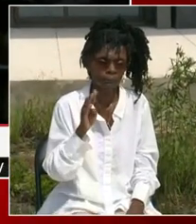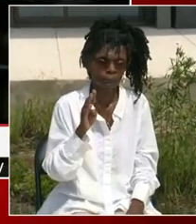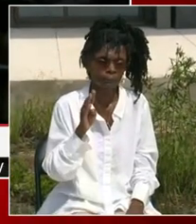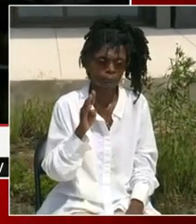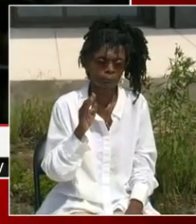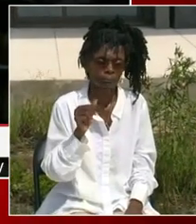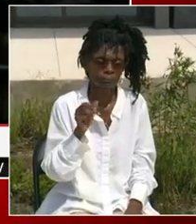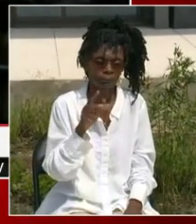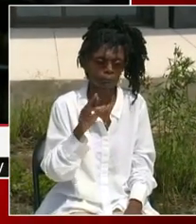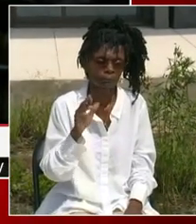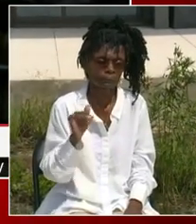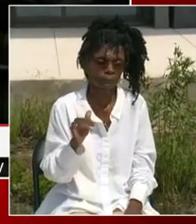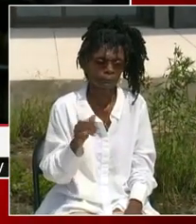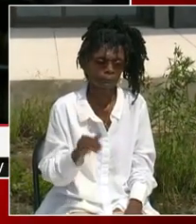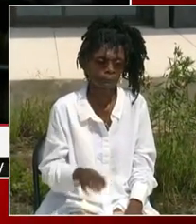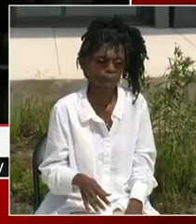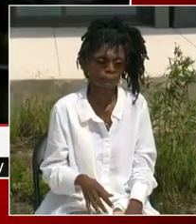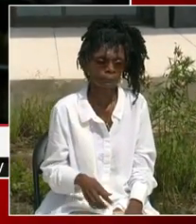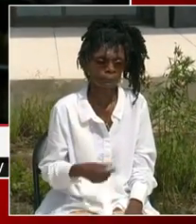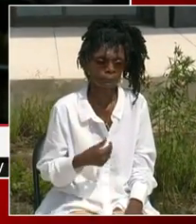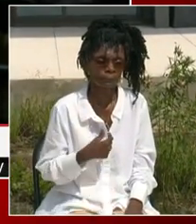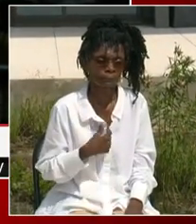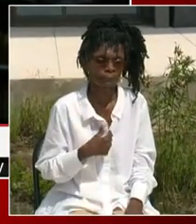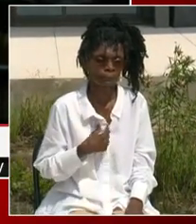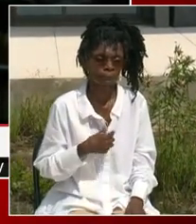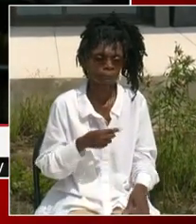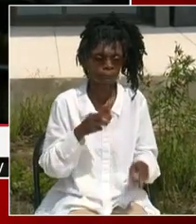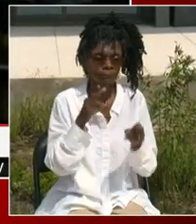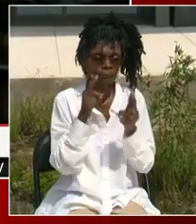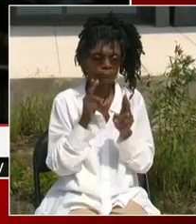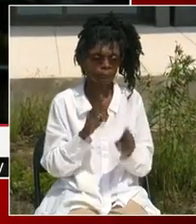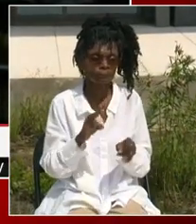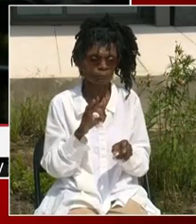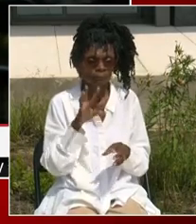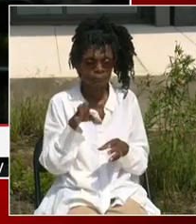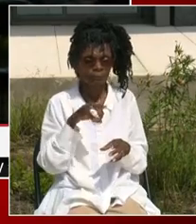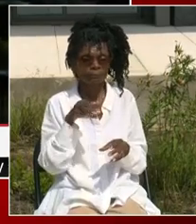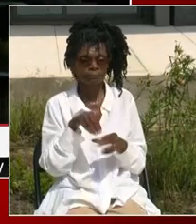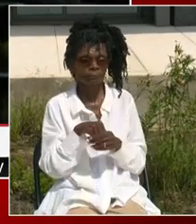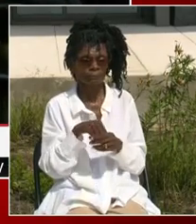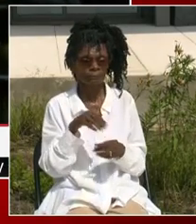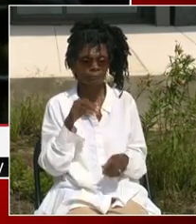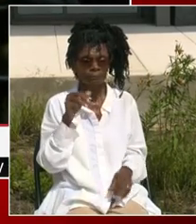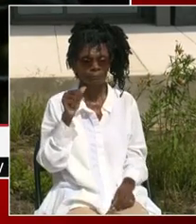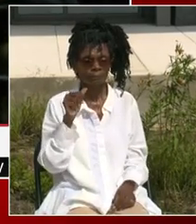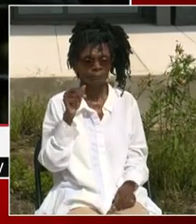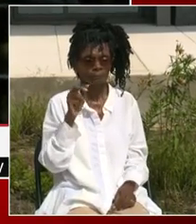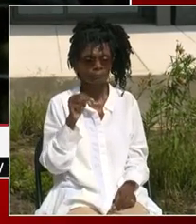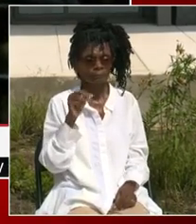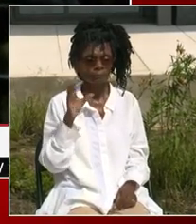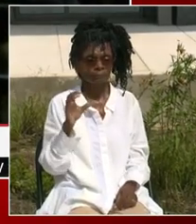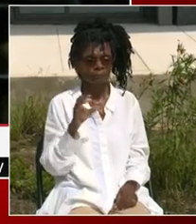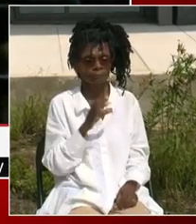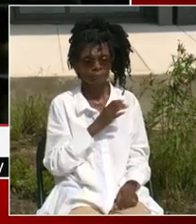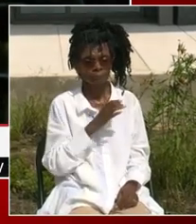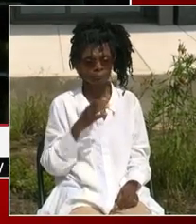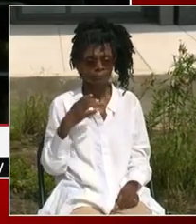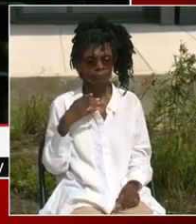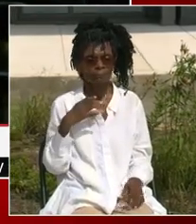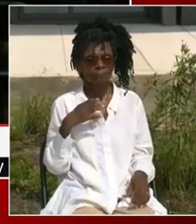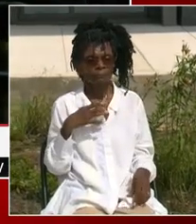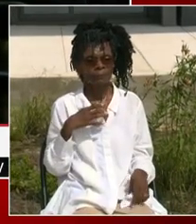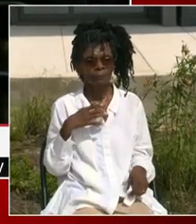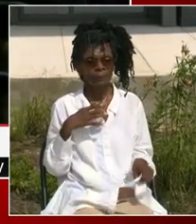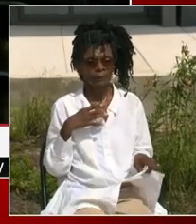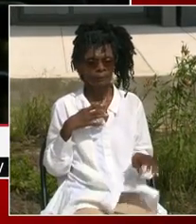the single-member district of 4CO2 as the Advisory Neighborhood Commissioner. And I just am so thrilled to be here. It really is a true